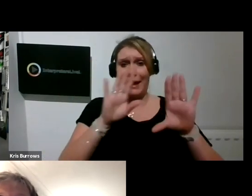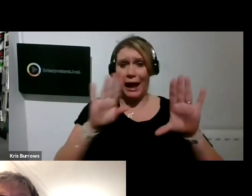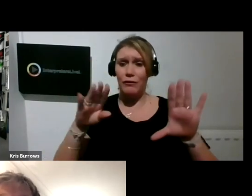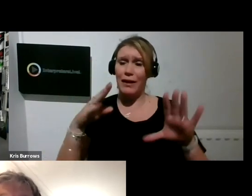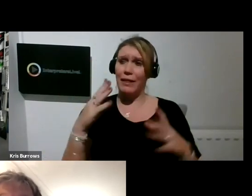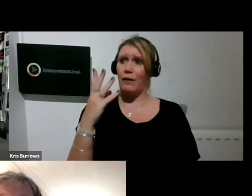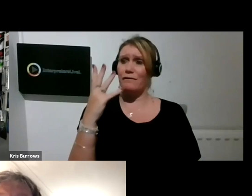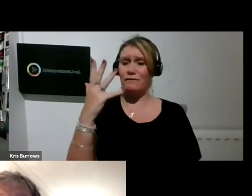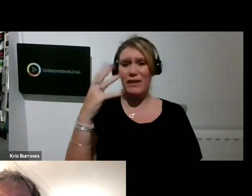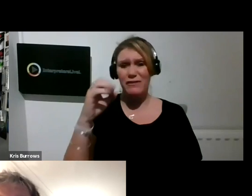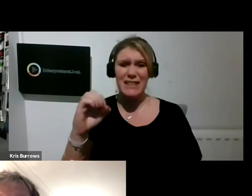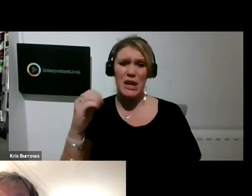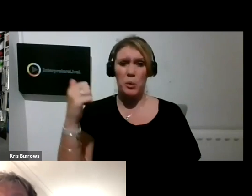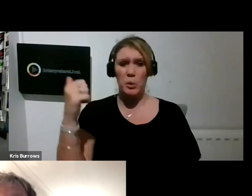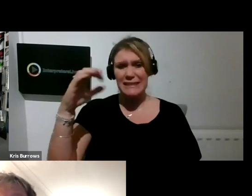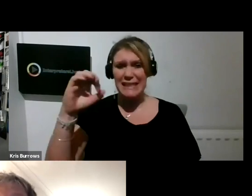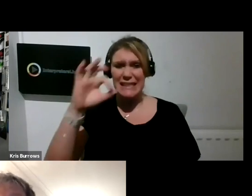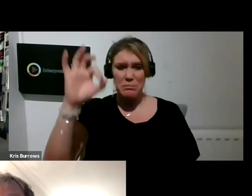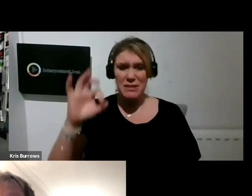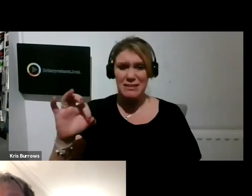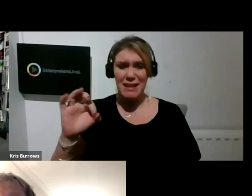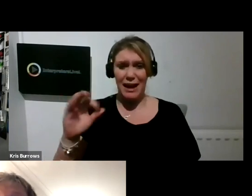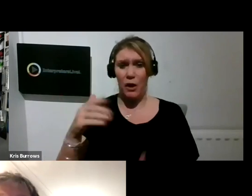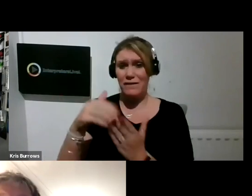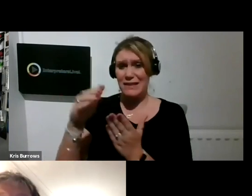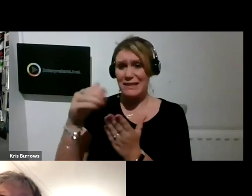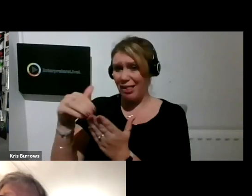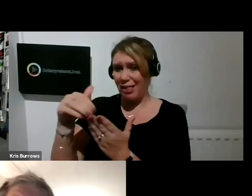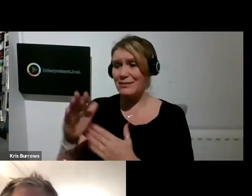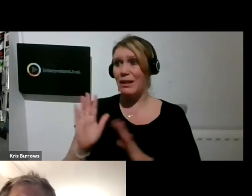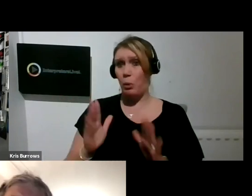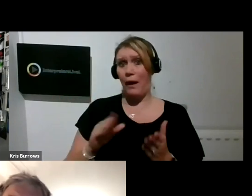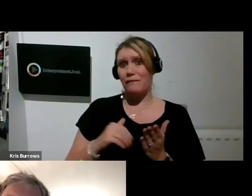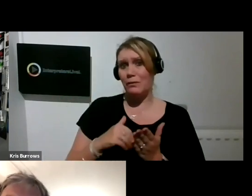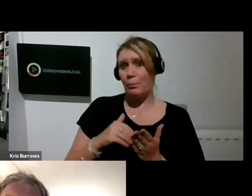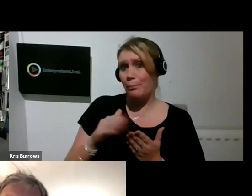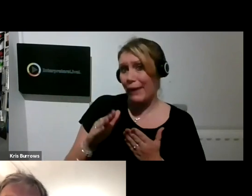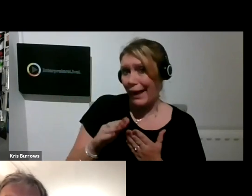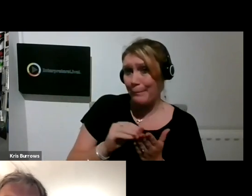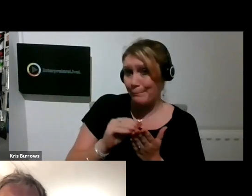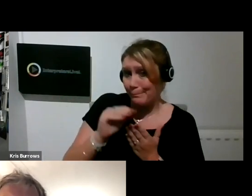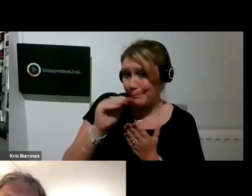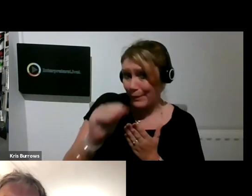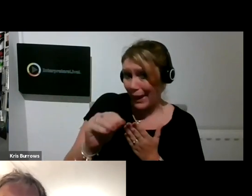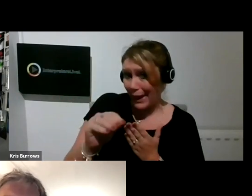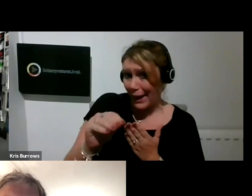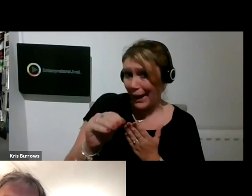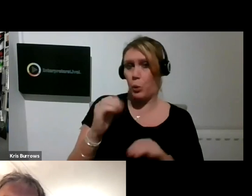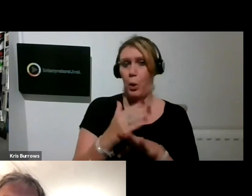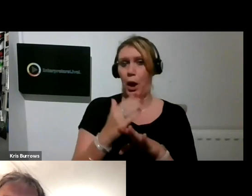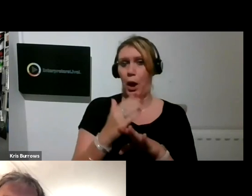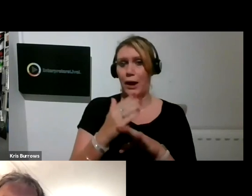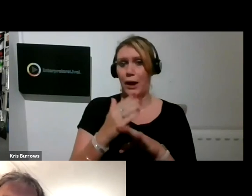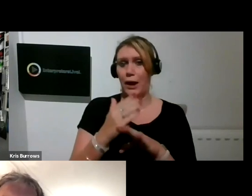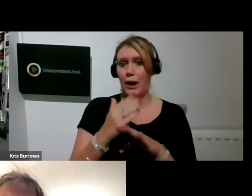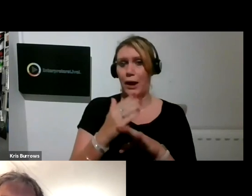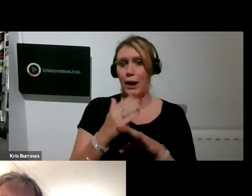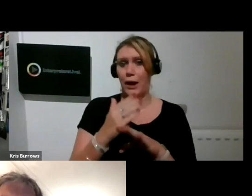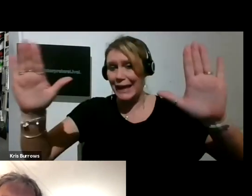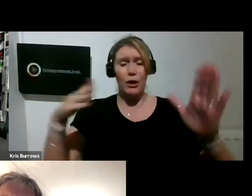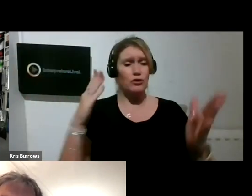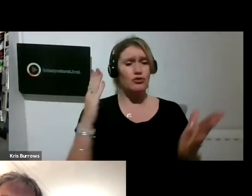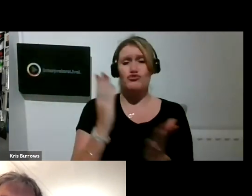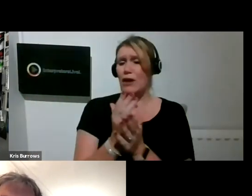and, and generally, generally, have, you know, you have to pay to get your work into a gallery. And it's, it's, it's really tough.